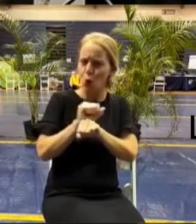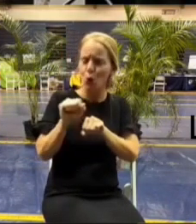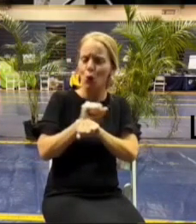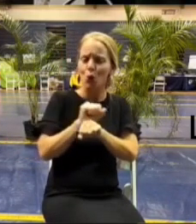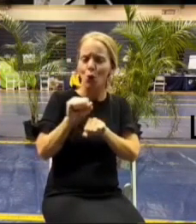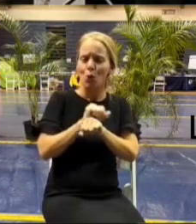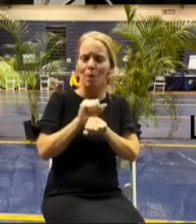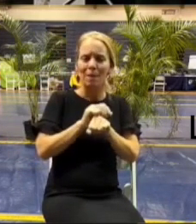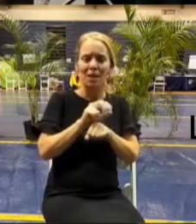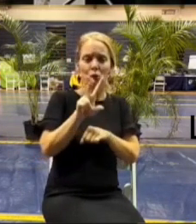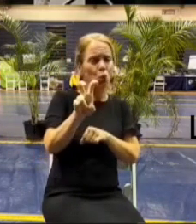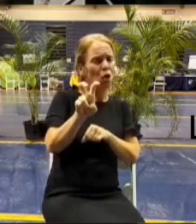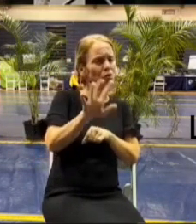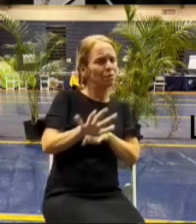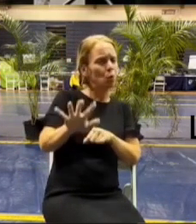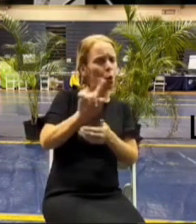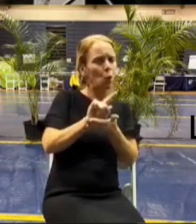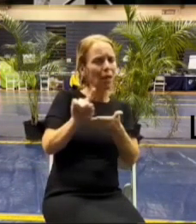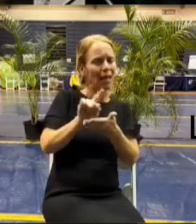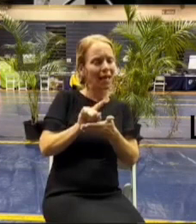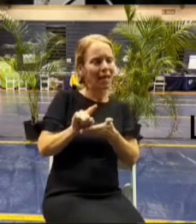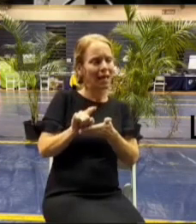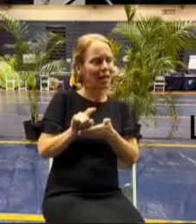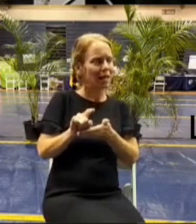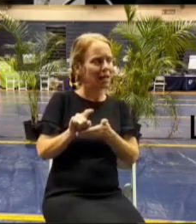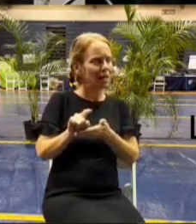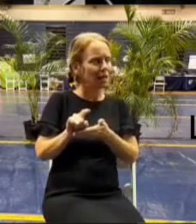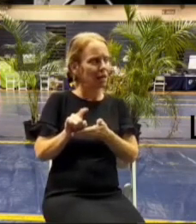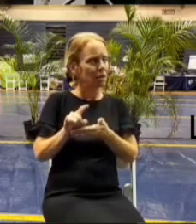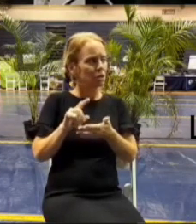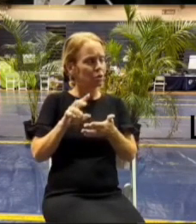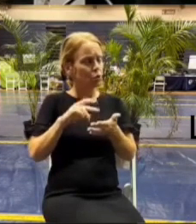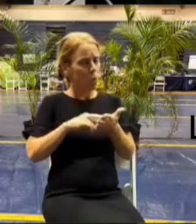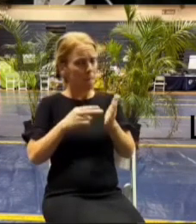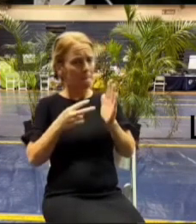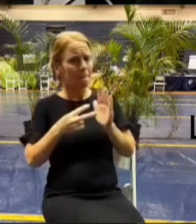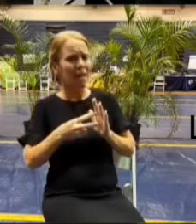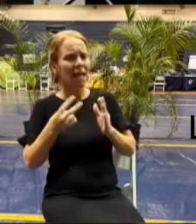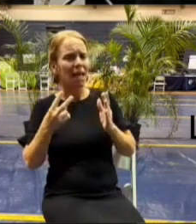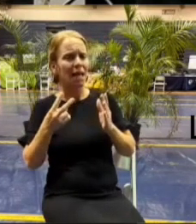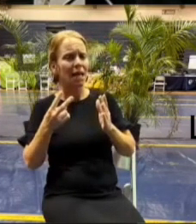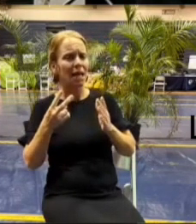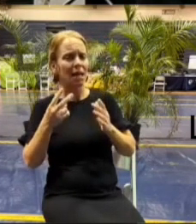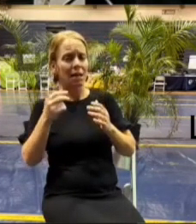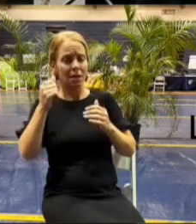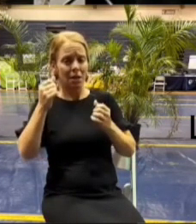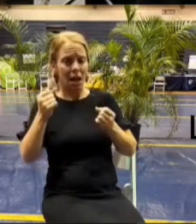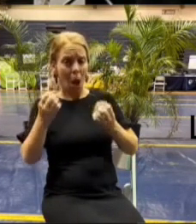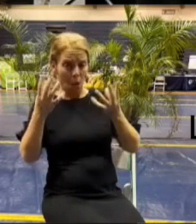why we can only do 200 a week so it's kind of a capacity issue as well in terms of manpower